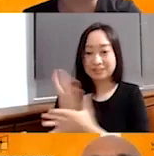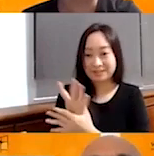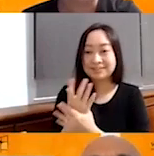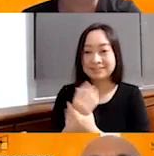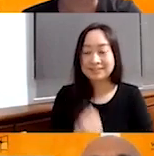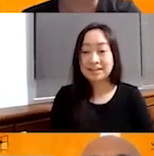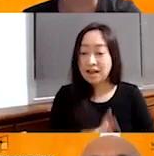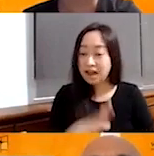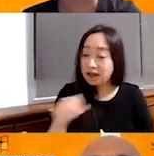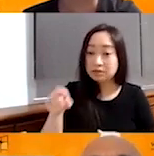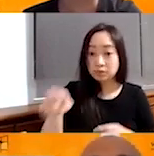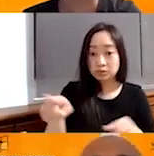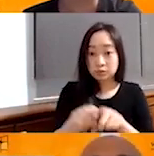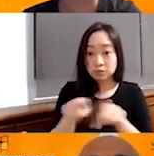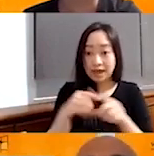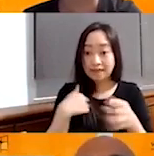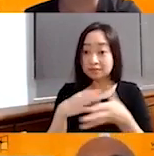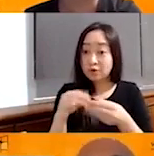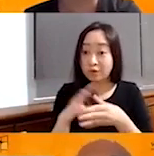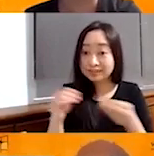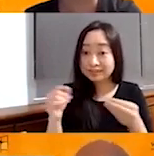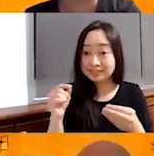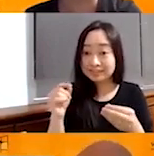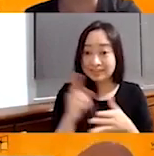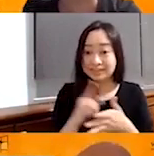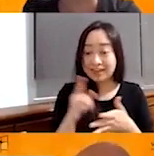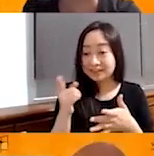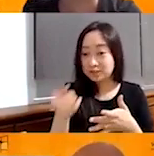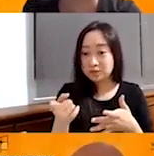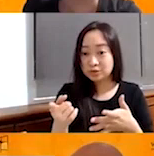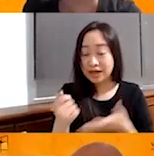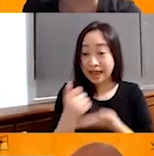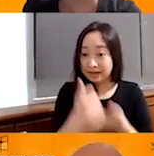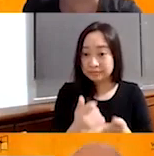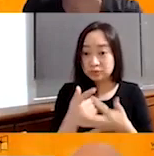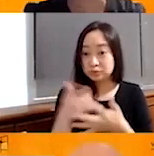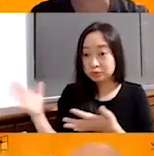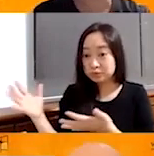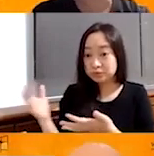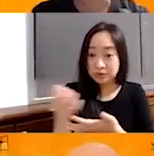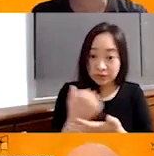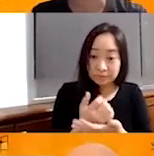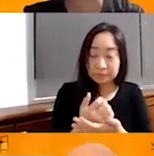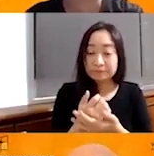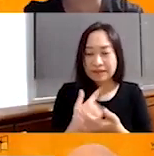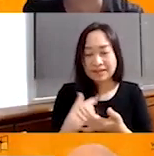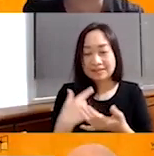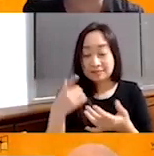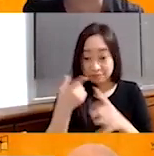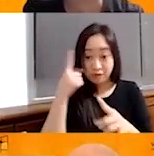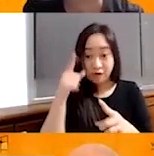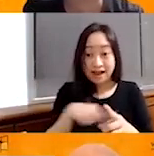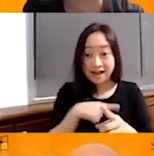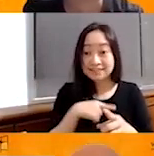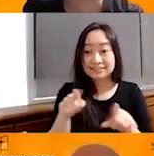You also have a story that you have actually helped to gather for us